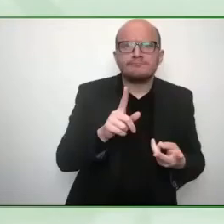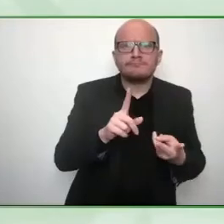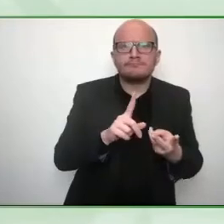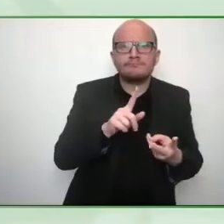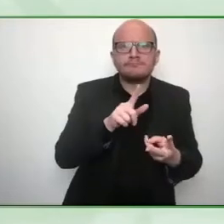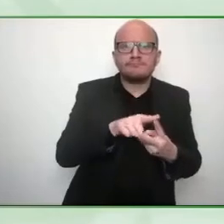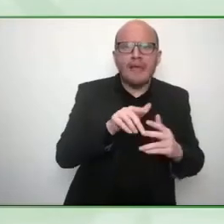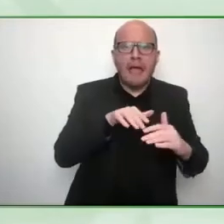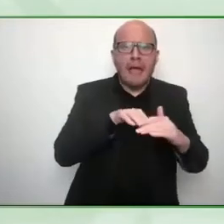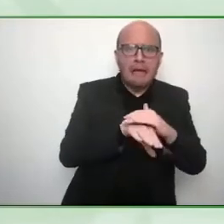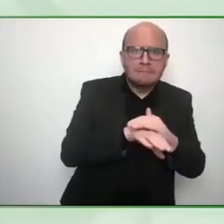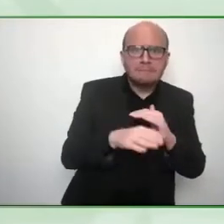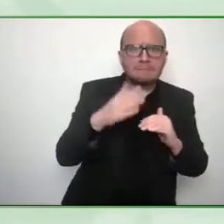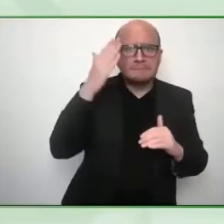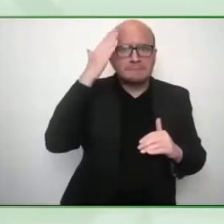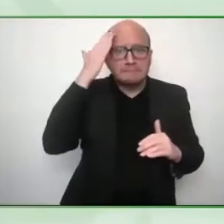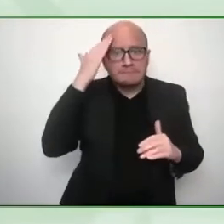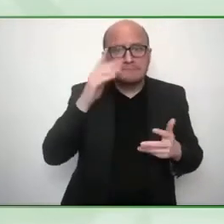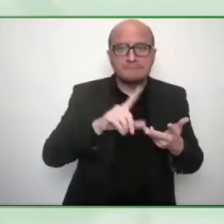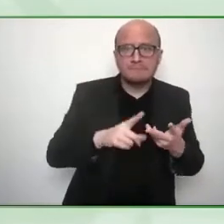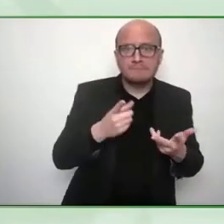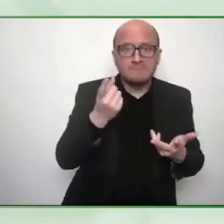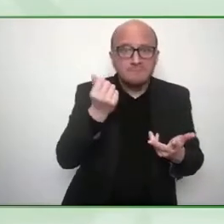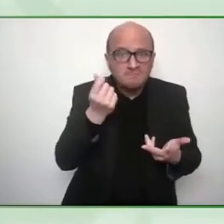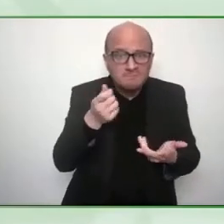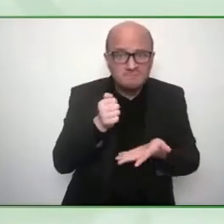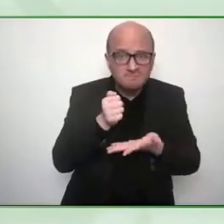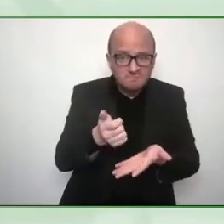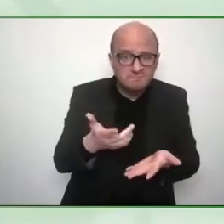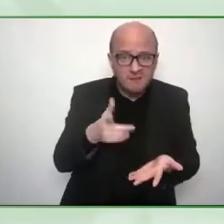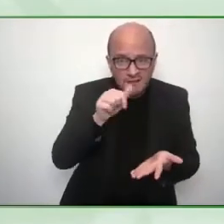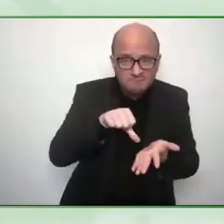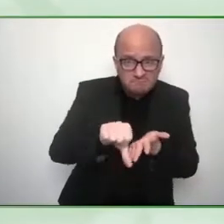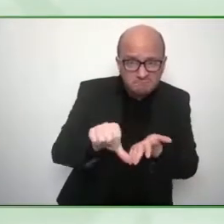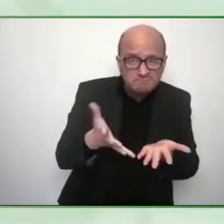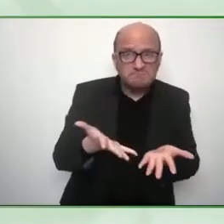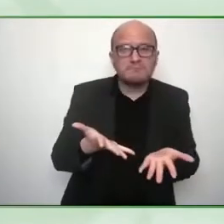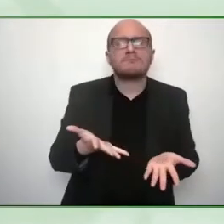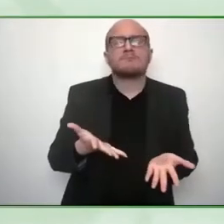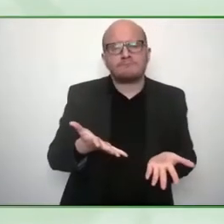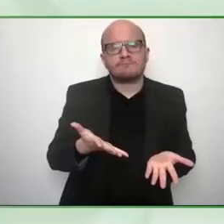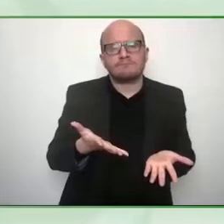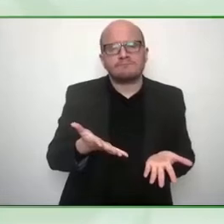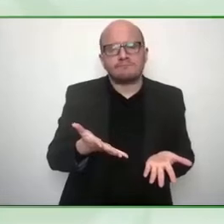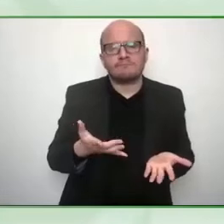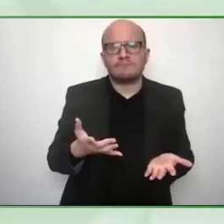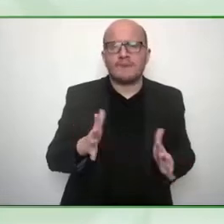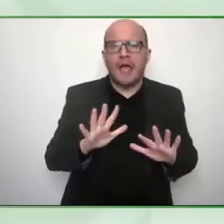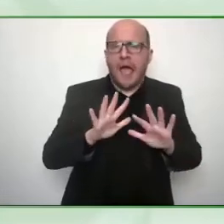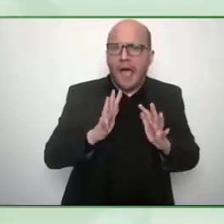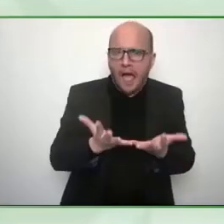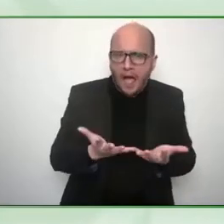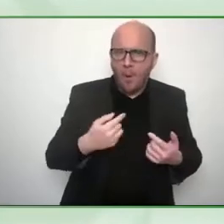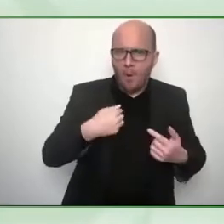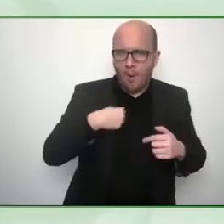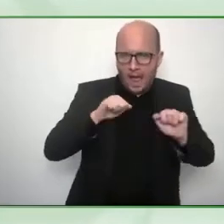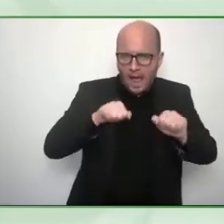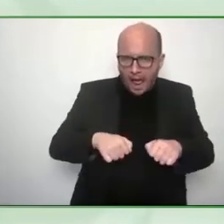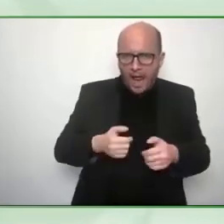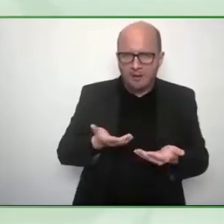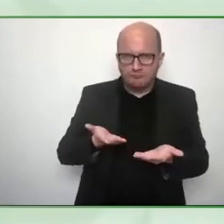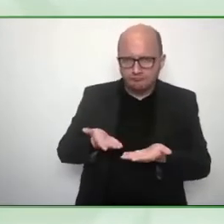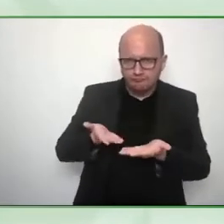focused on you know basically how do we provide additional access in terms of the technology